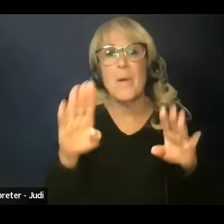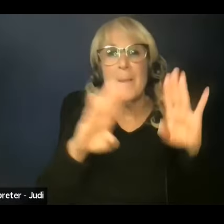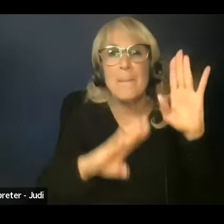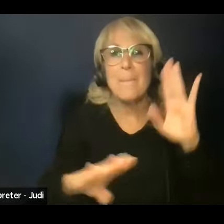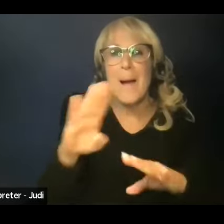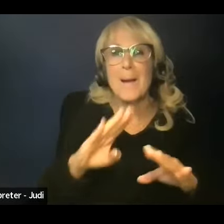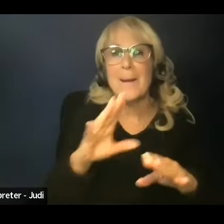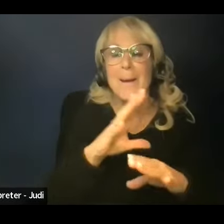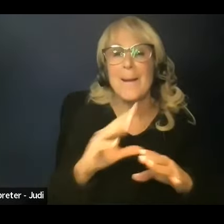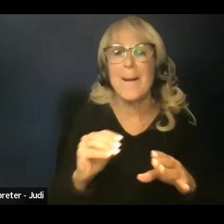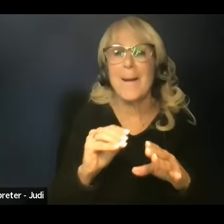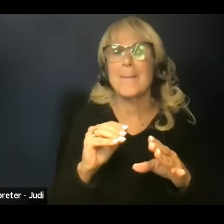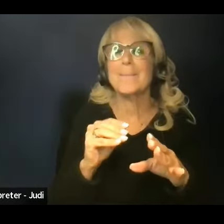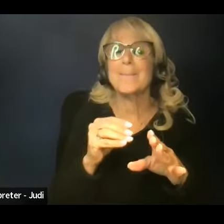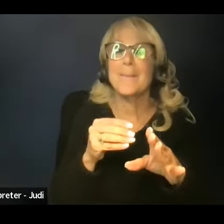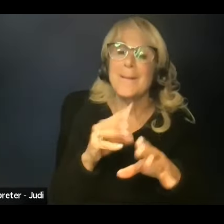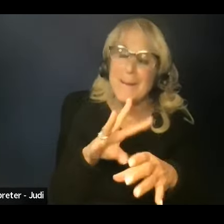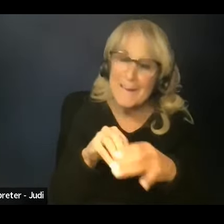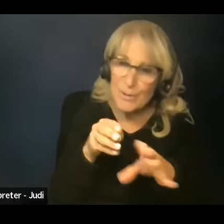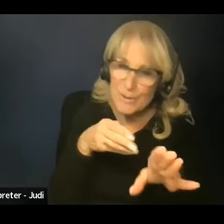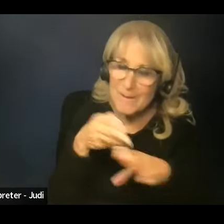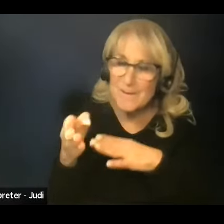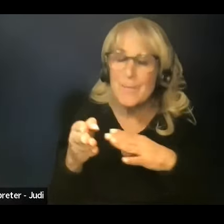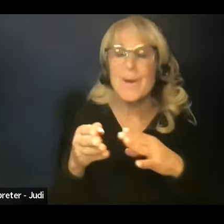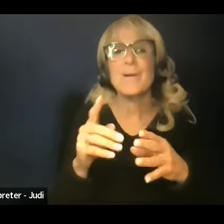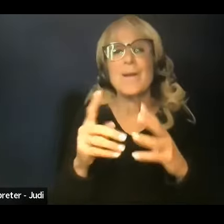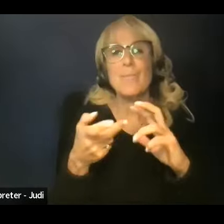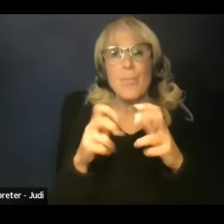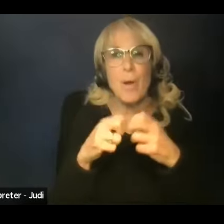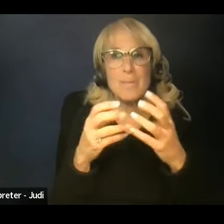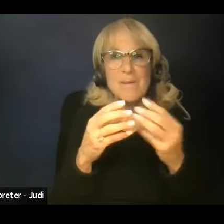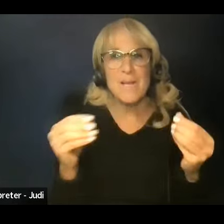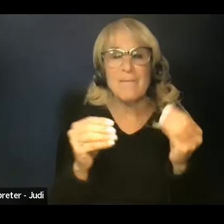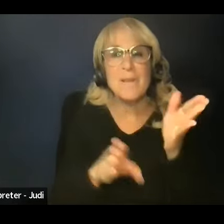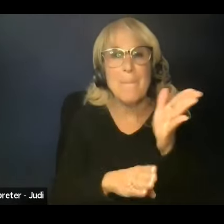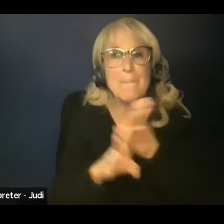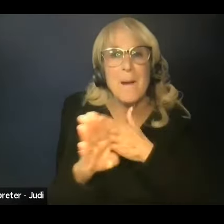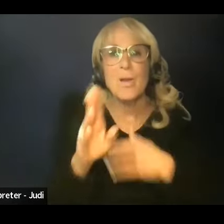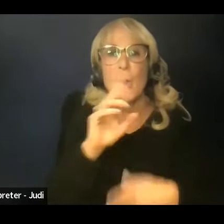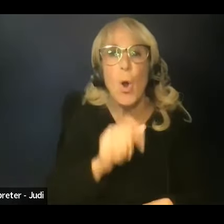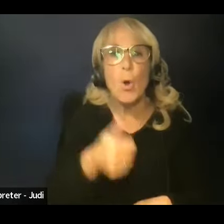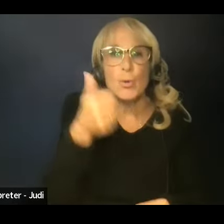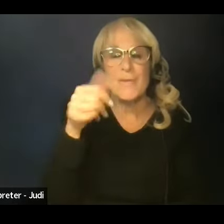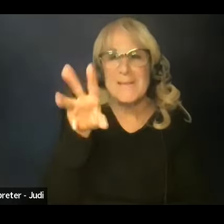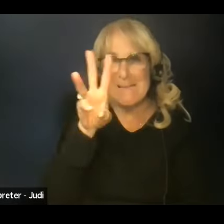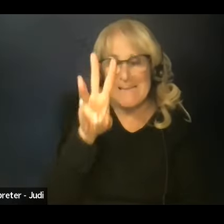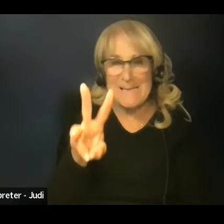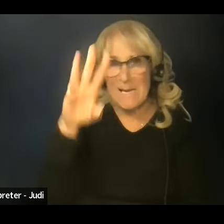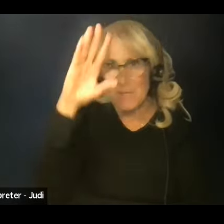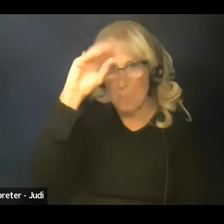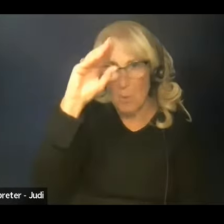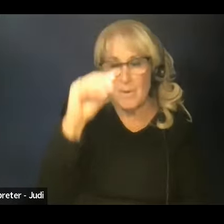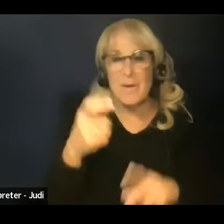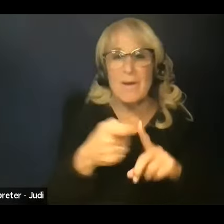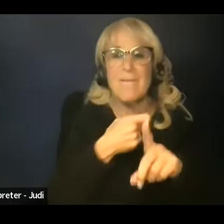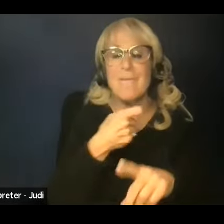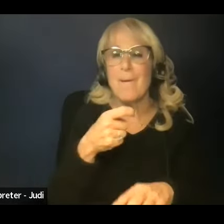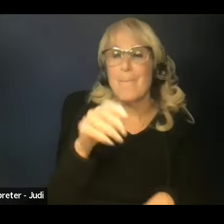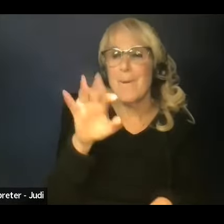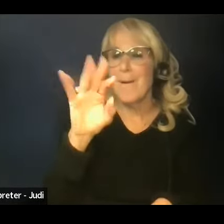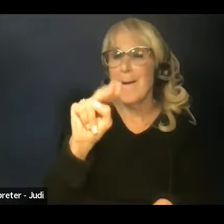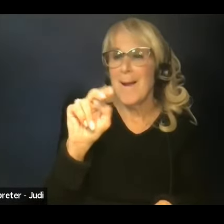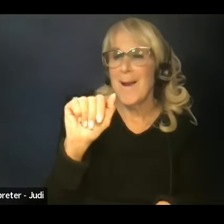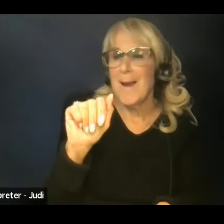interdisciplinary problem solving as a minor. He is the oldest of six boys and comes from the Navajo Nation.